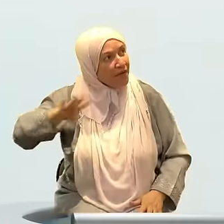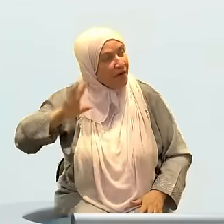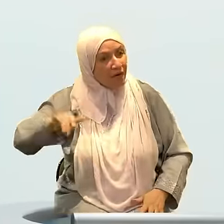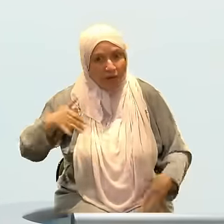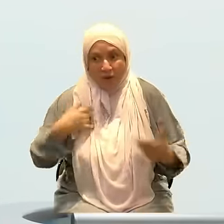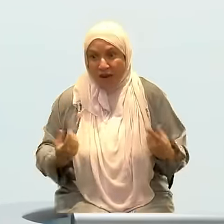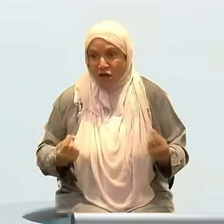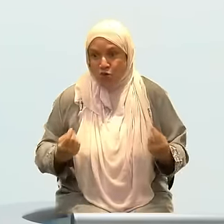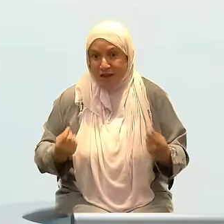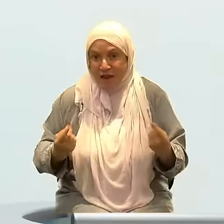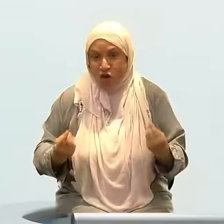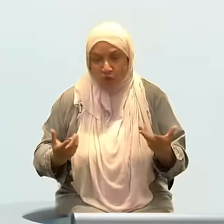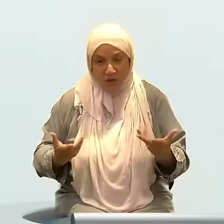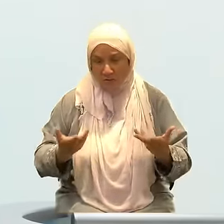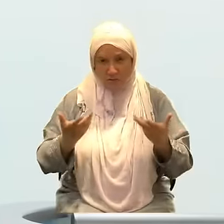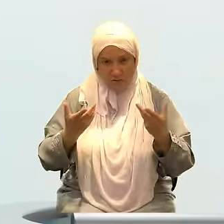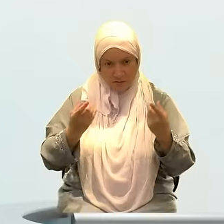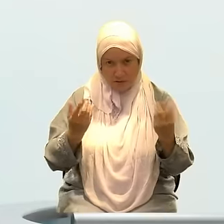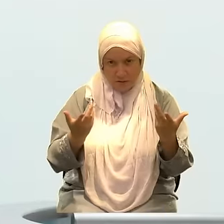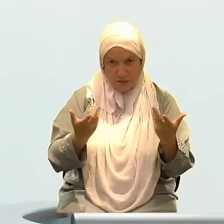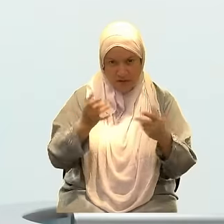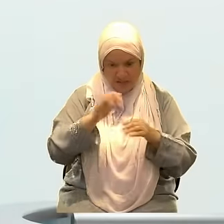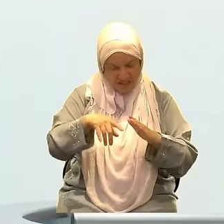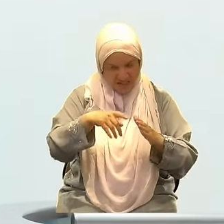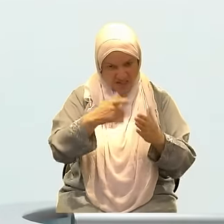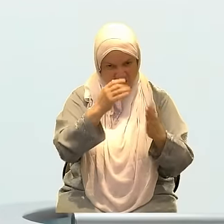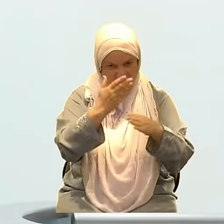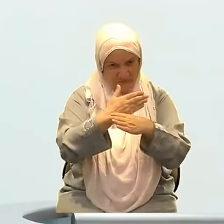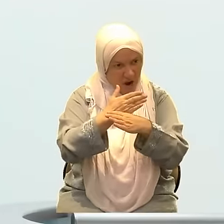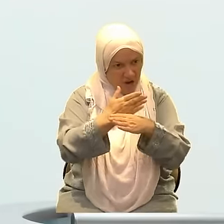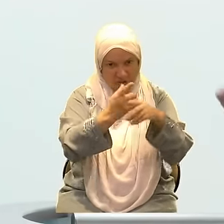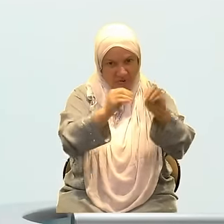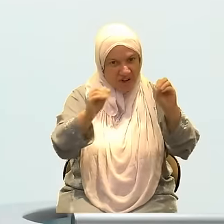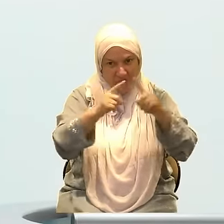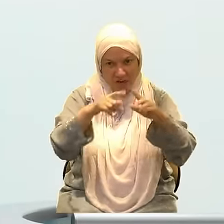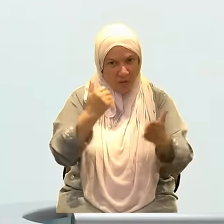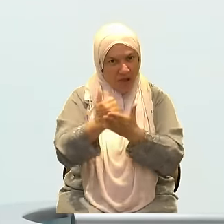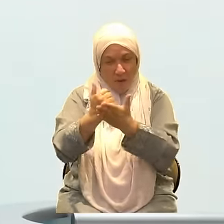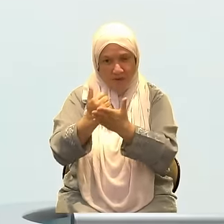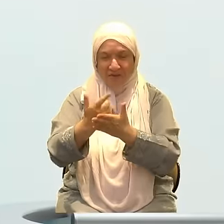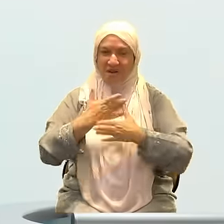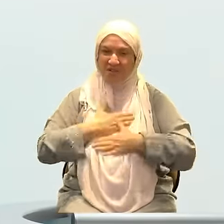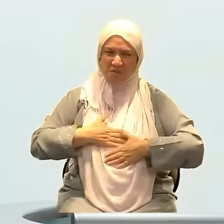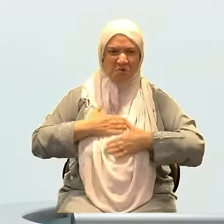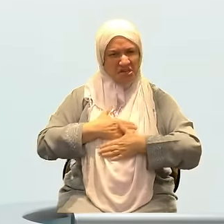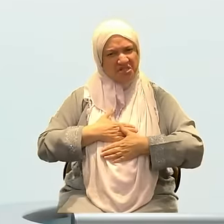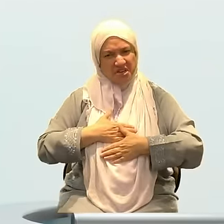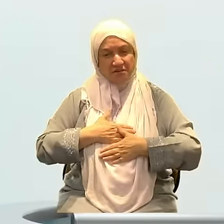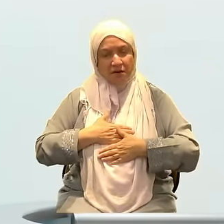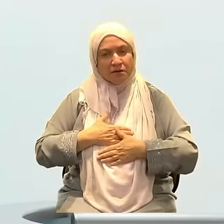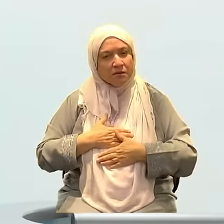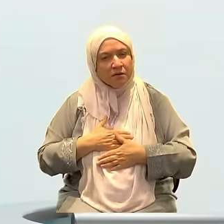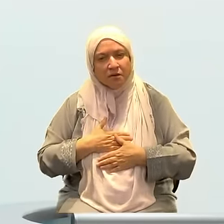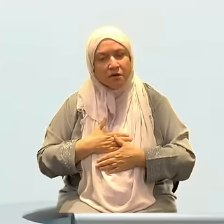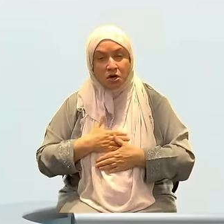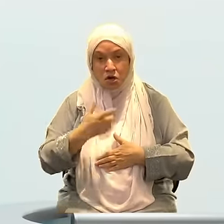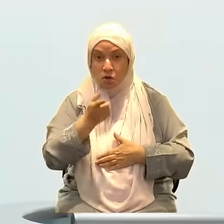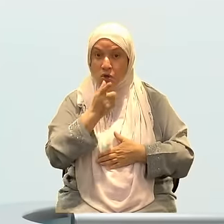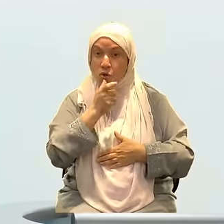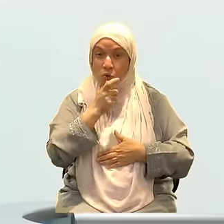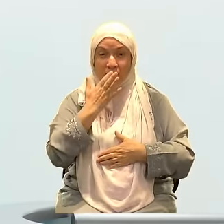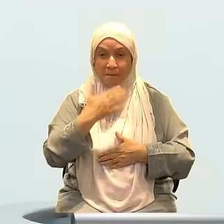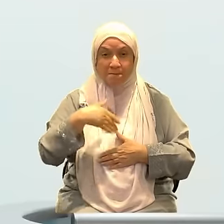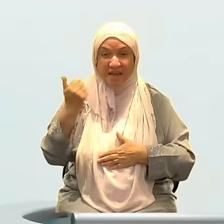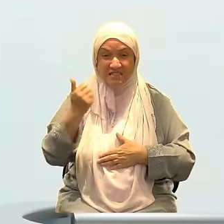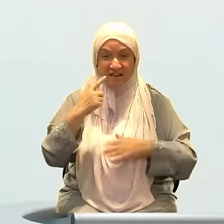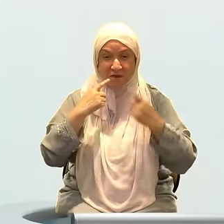really not that interested in that. And you know who knows that ghafla better than anyone else? The Israeli government. Why do you think